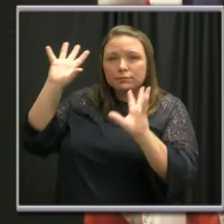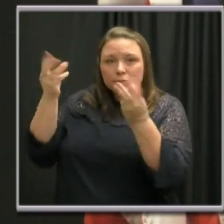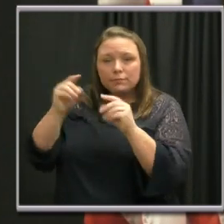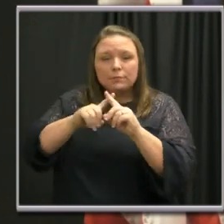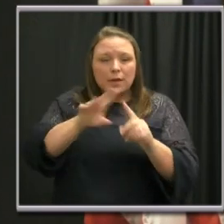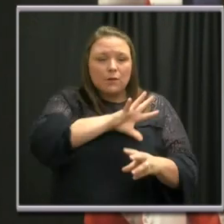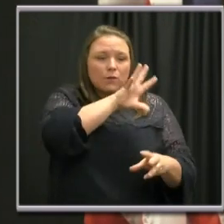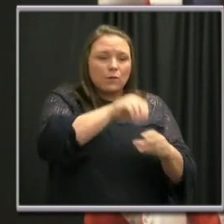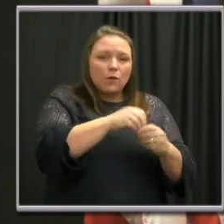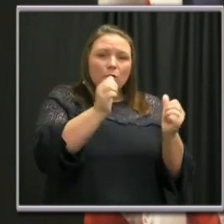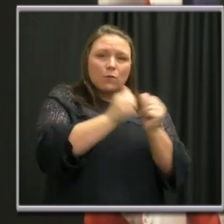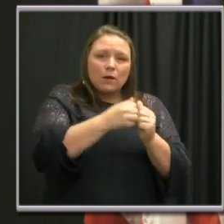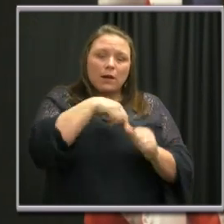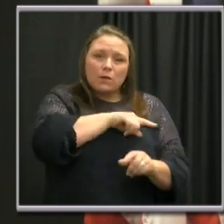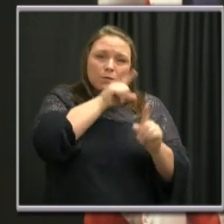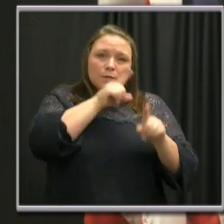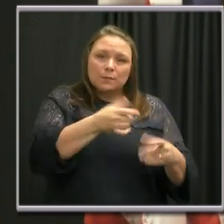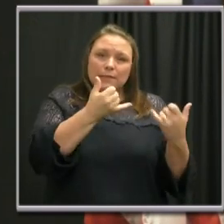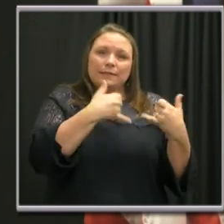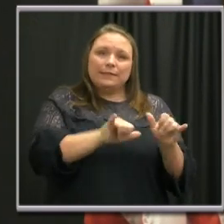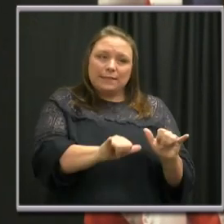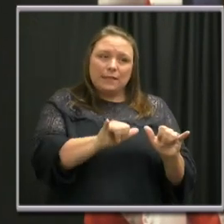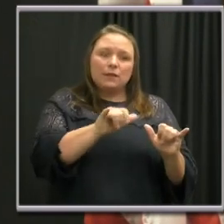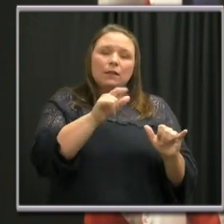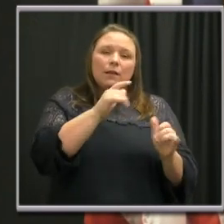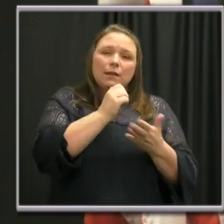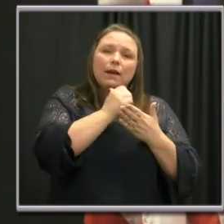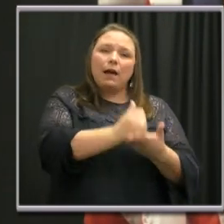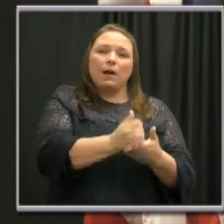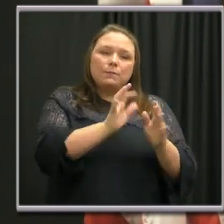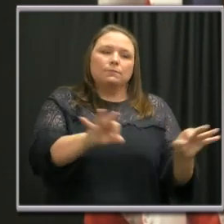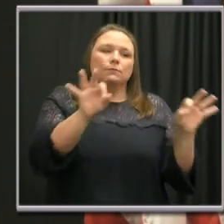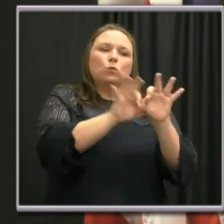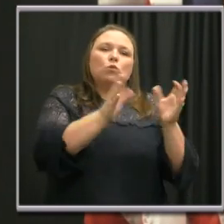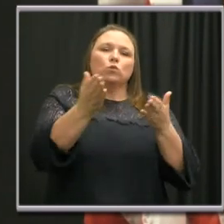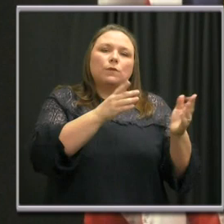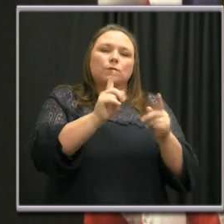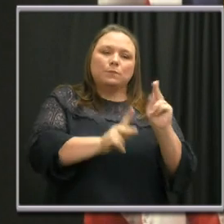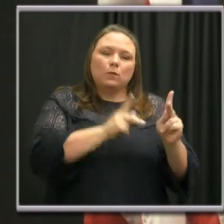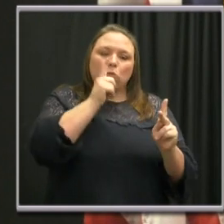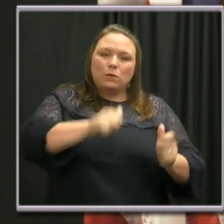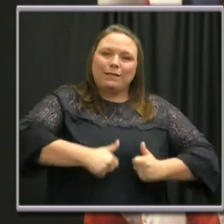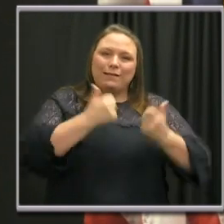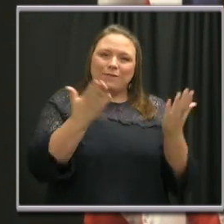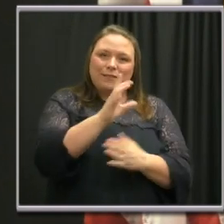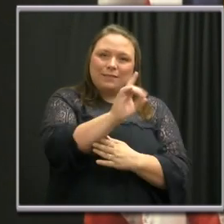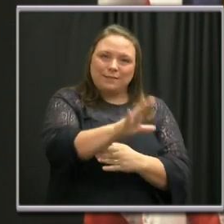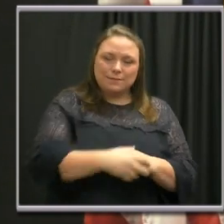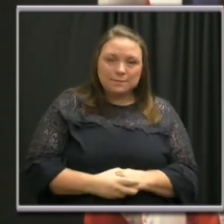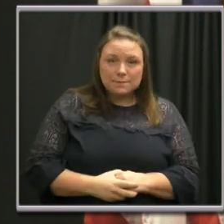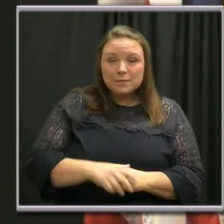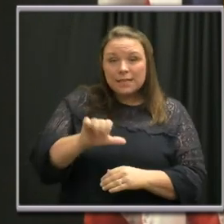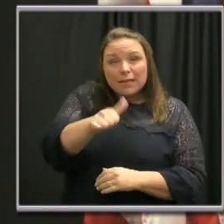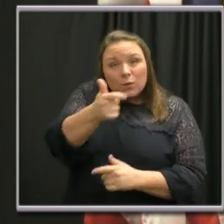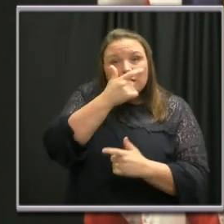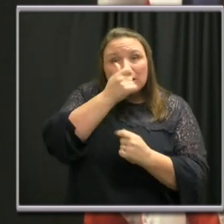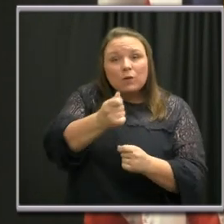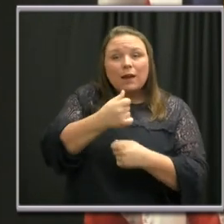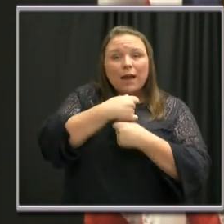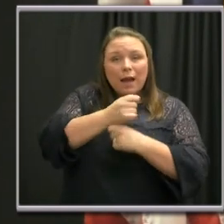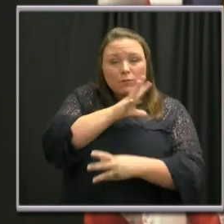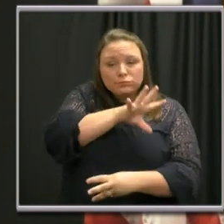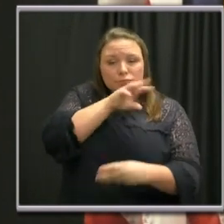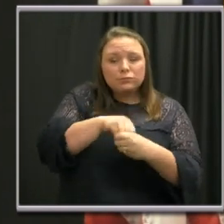-19 response to continue delivering critical services to Davidson County residents. Anyone interested in learning how to